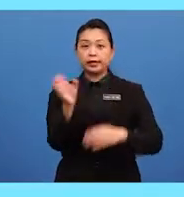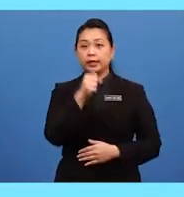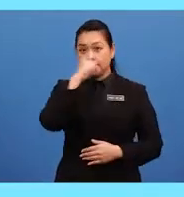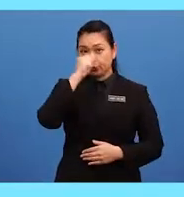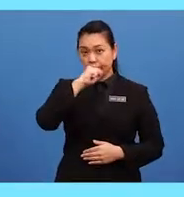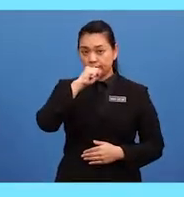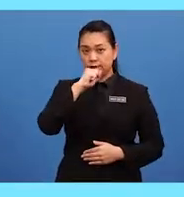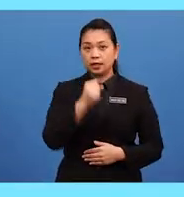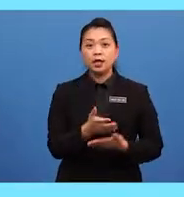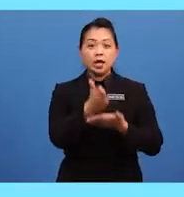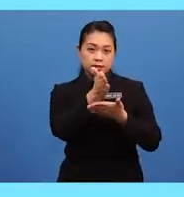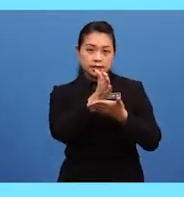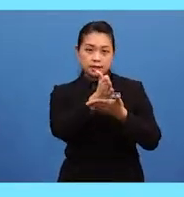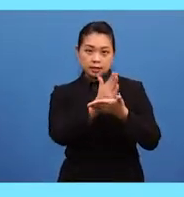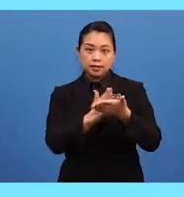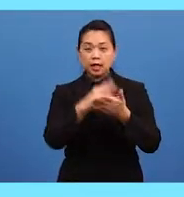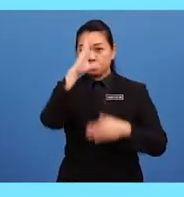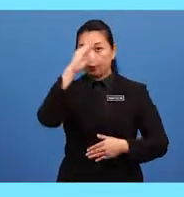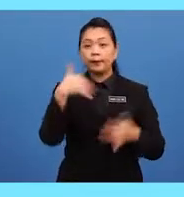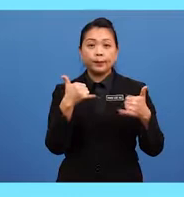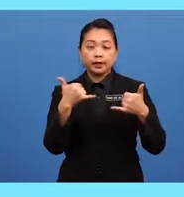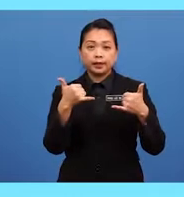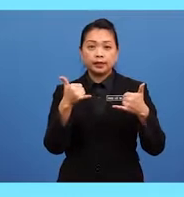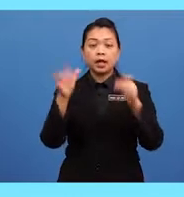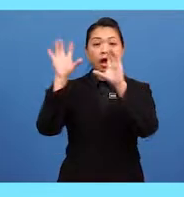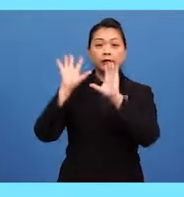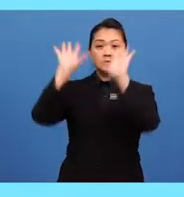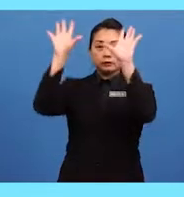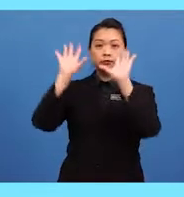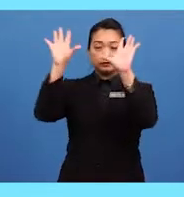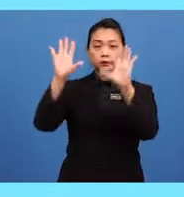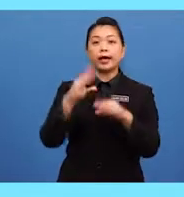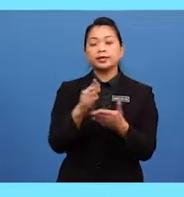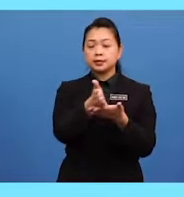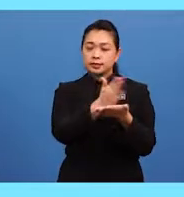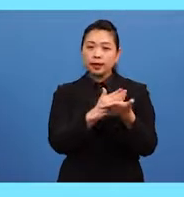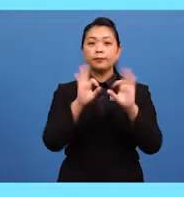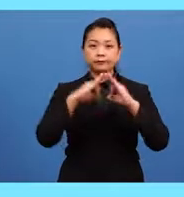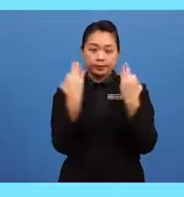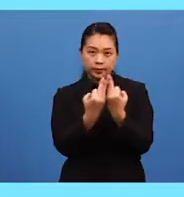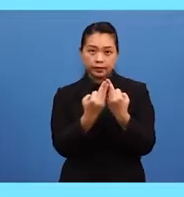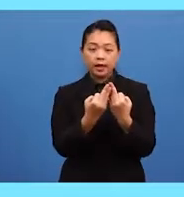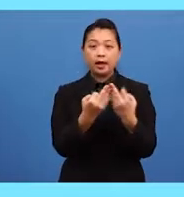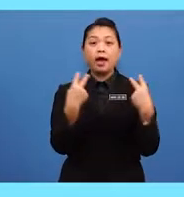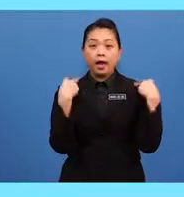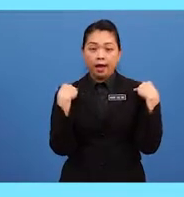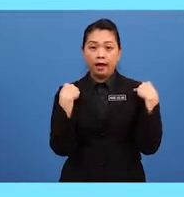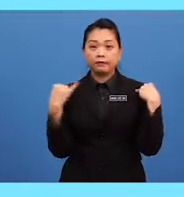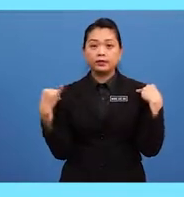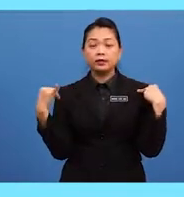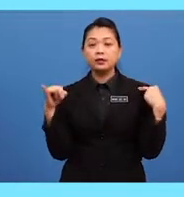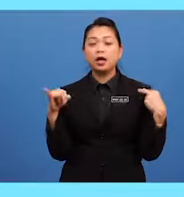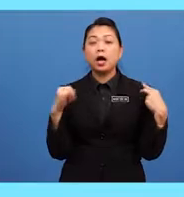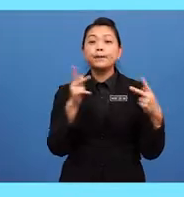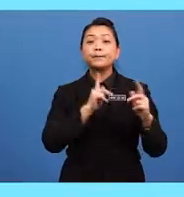some boys playing beach volleyball, and some families having picnic after building sandcastles together.